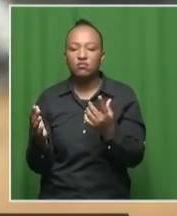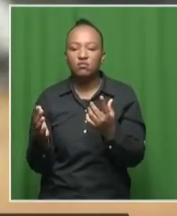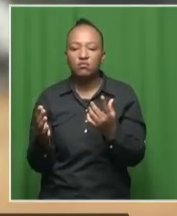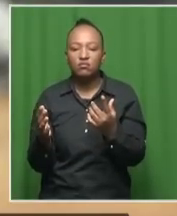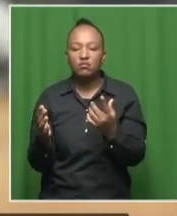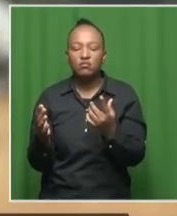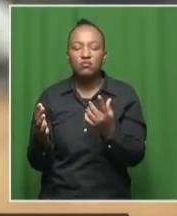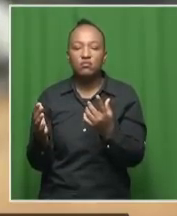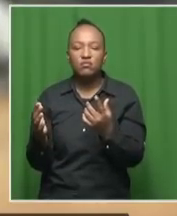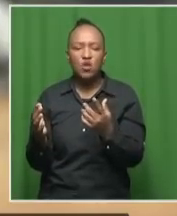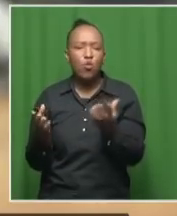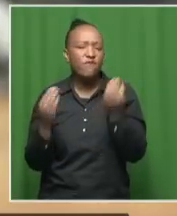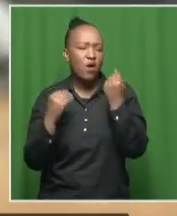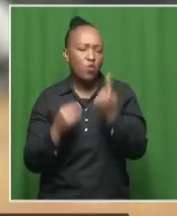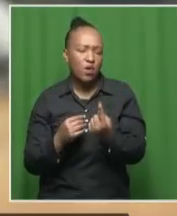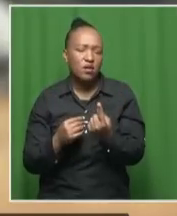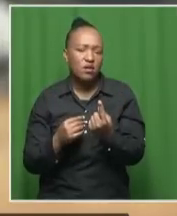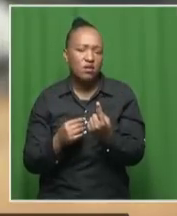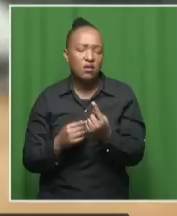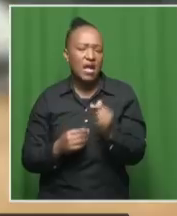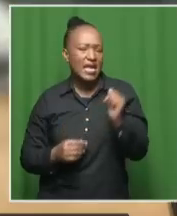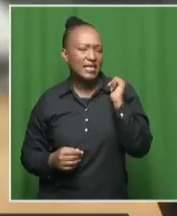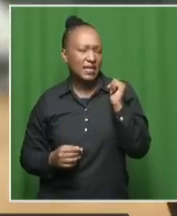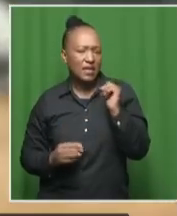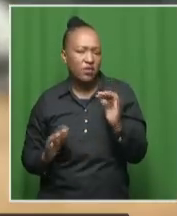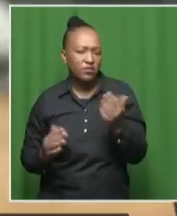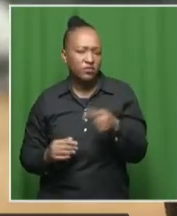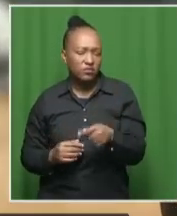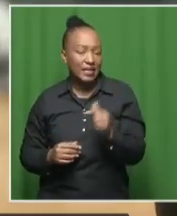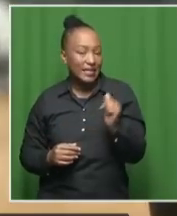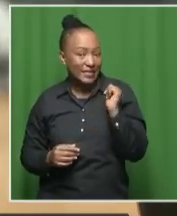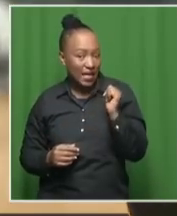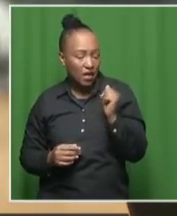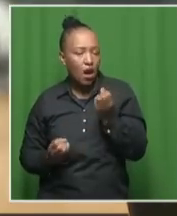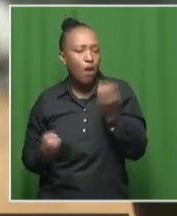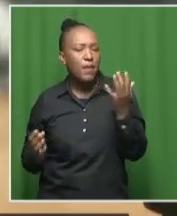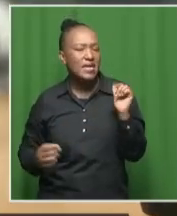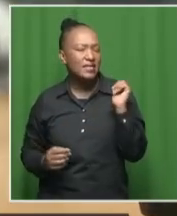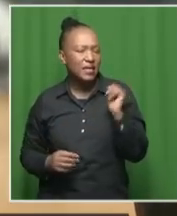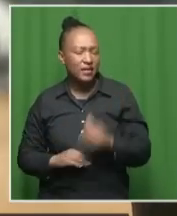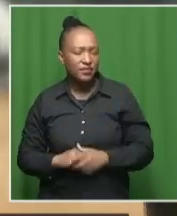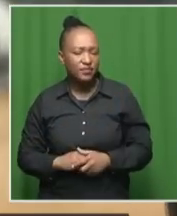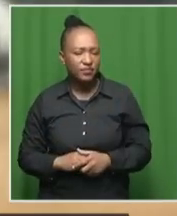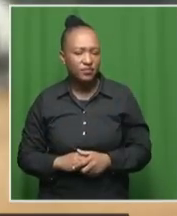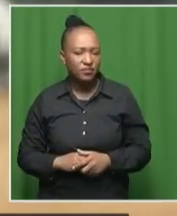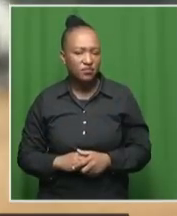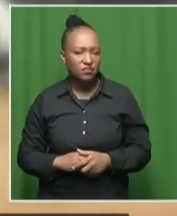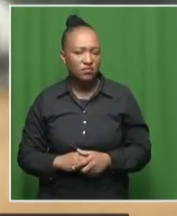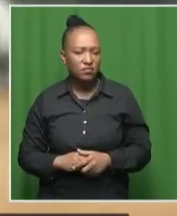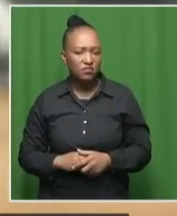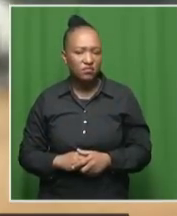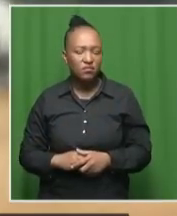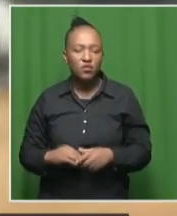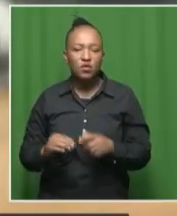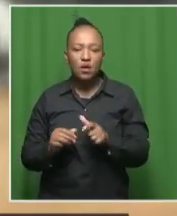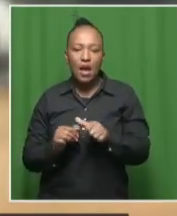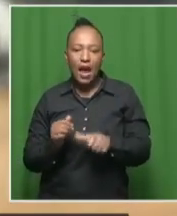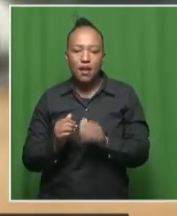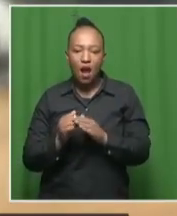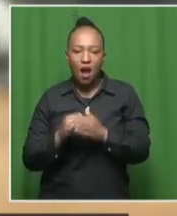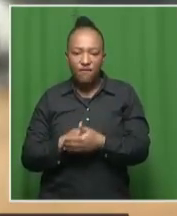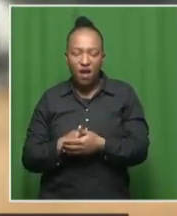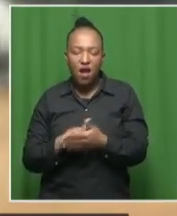But what was your deployment here yesterday? Sorry? What was your deployment in terms of numbers here yesterday? Yesterday, we've got the undercover unit, we've got the